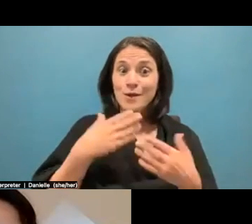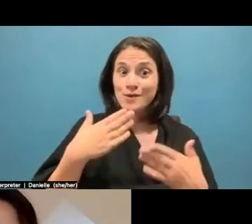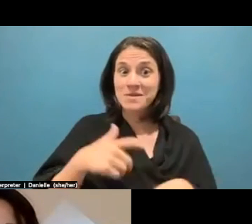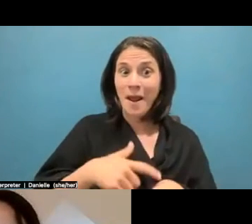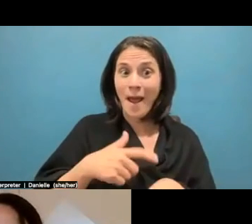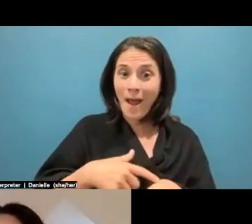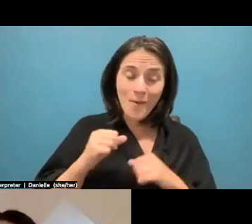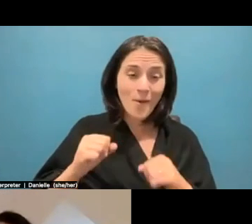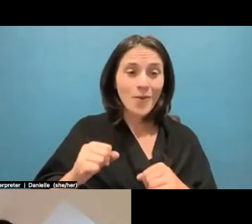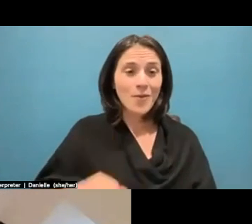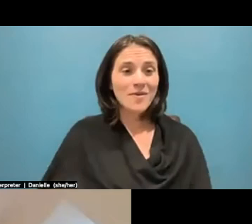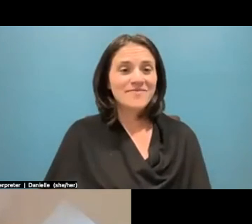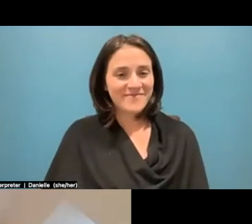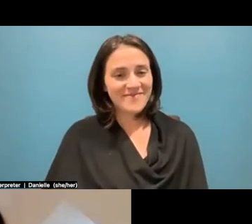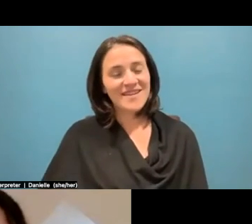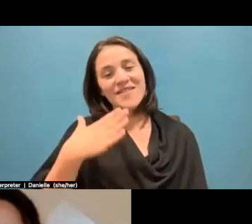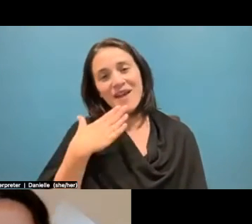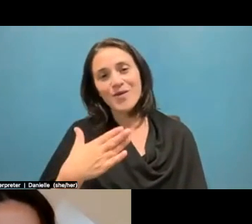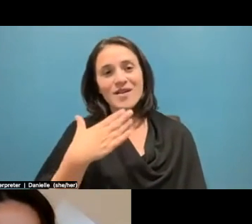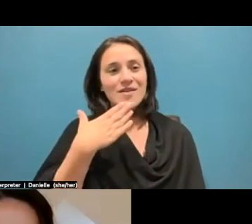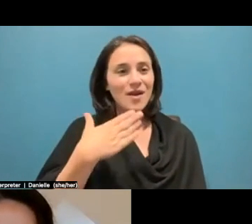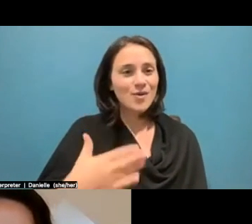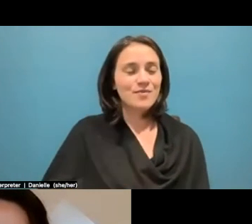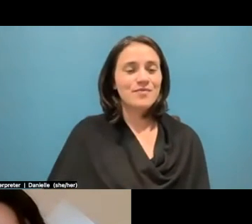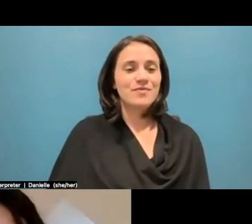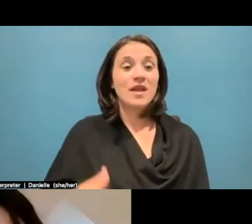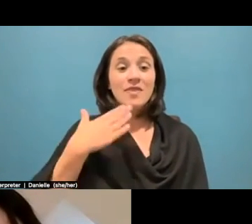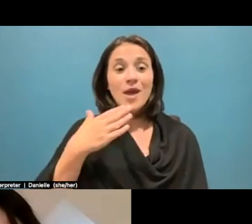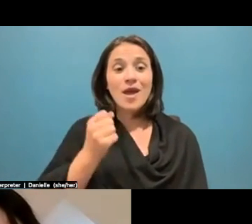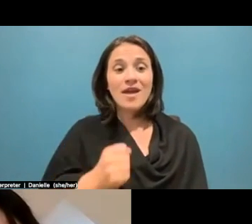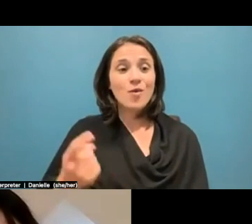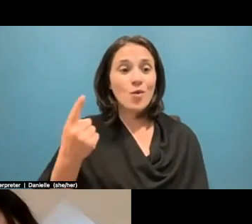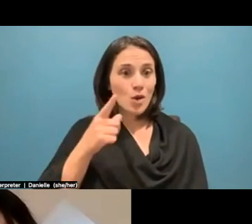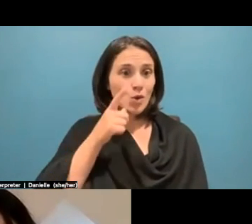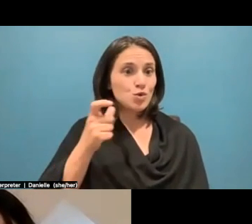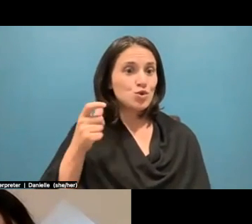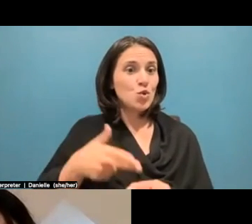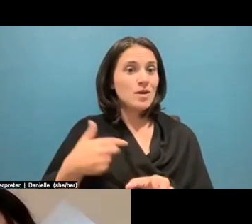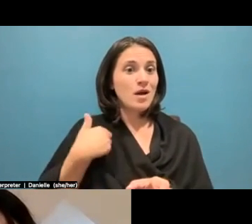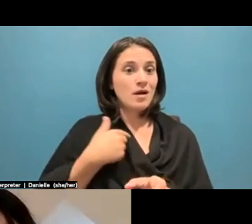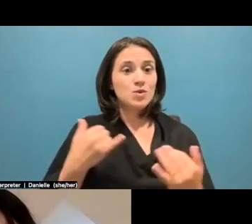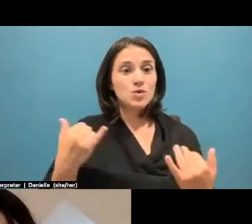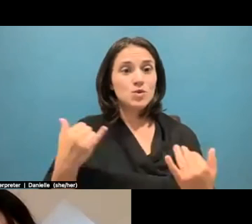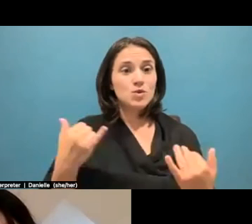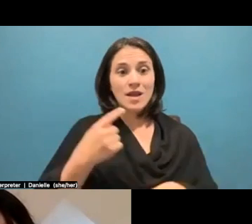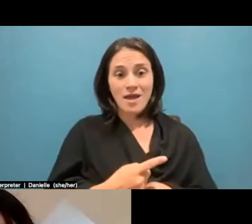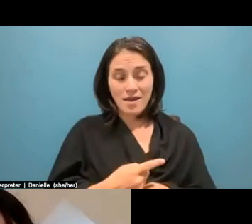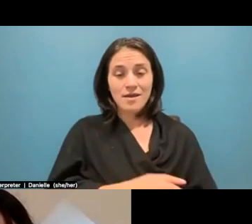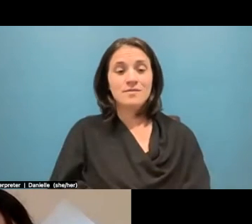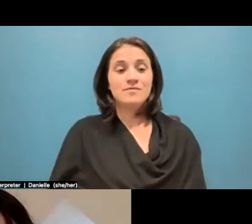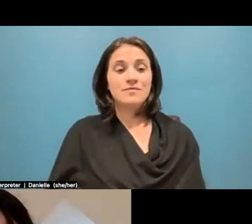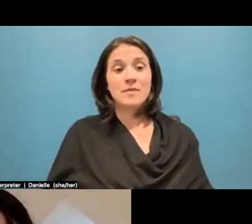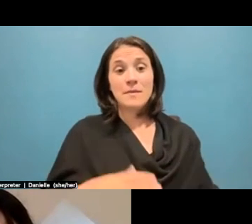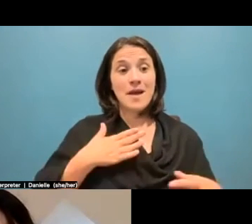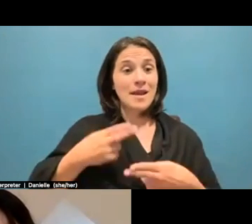Thank you. Thank you so much. Um, and thank you all to everyone who joined us online. Um, I'm Farrah